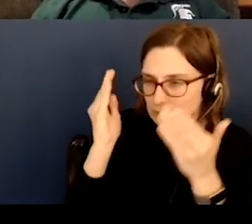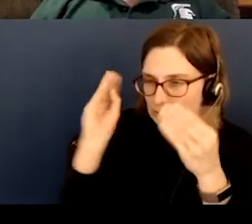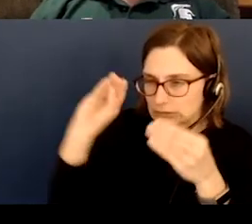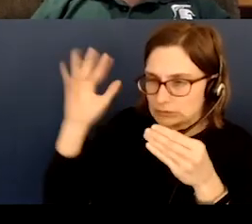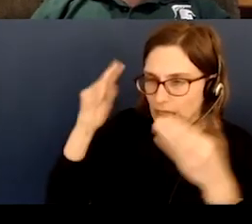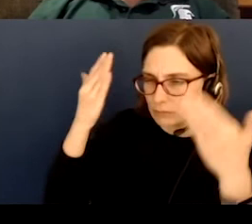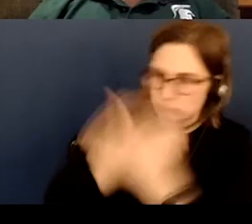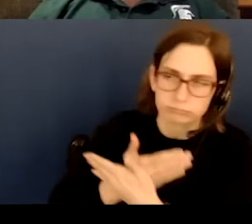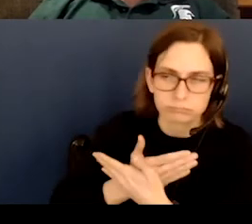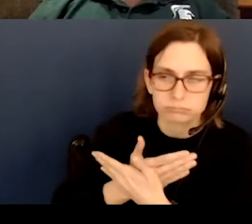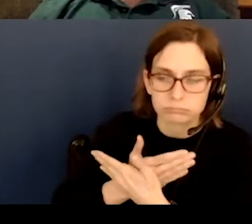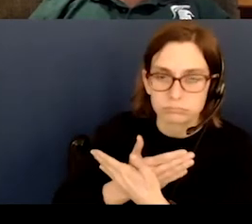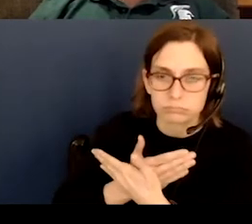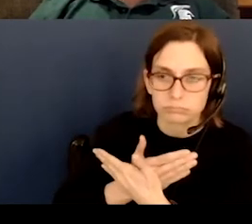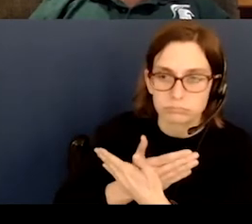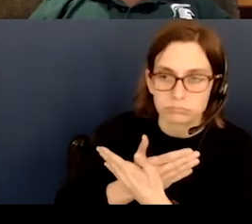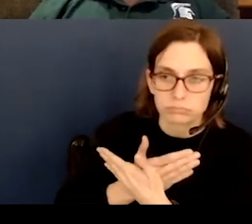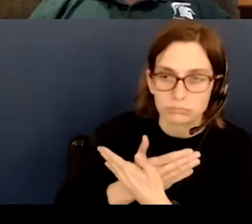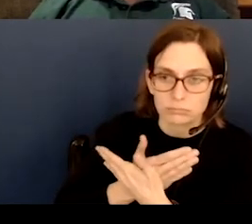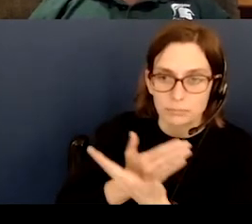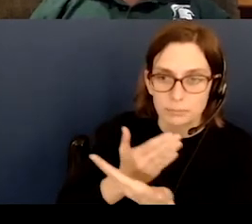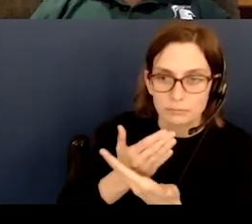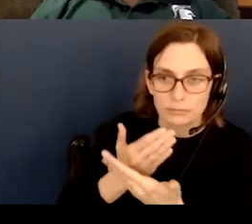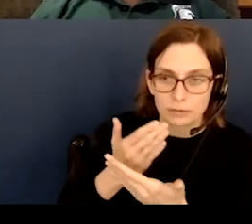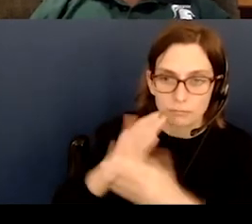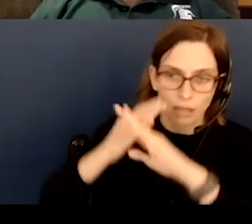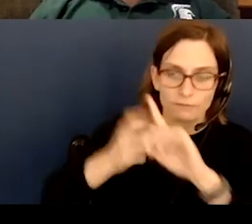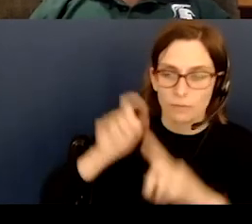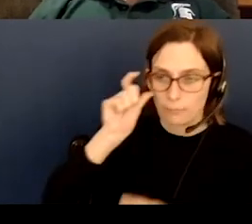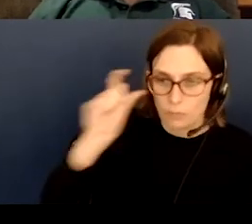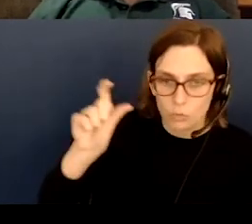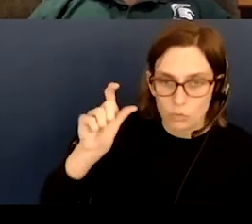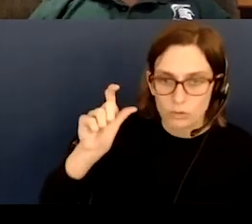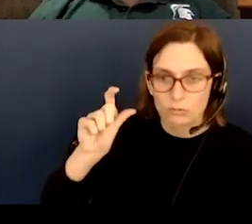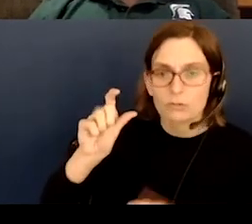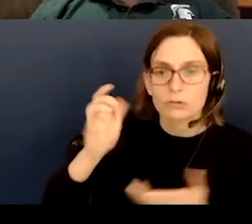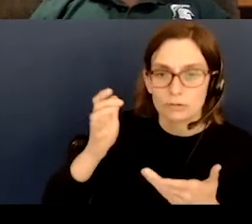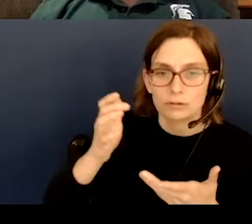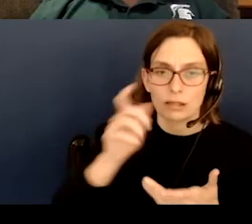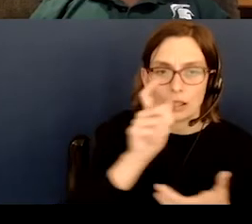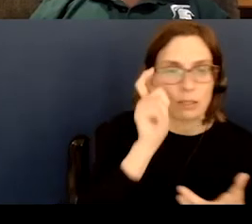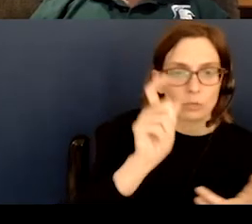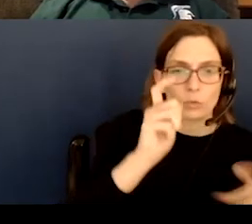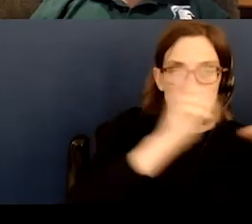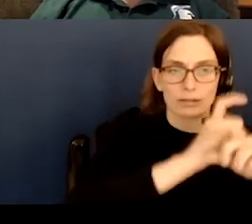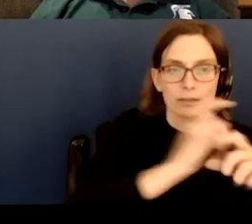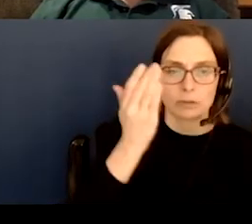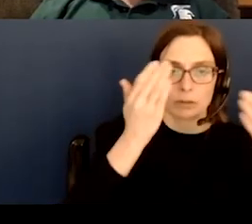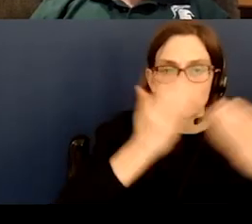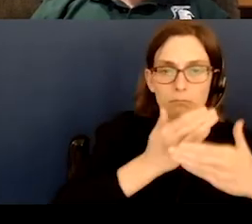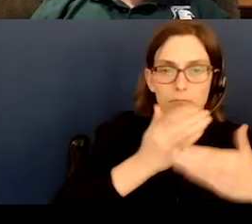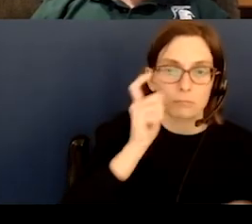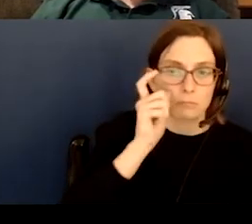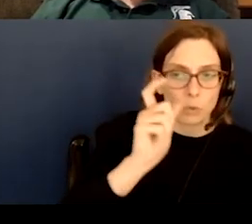eclipse, the sun is blocked out by the moon. In a lunar eclipse, the moon is blocked out by the Earth.